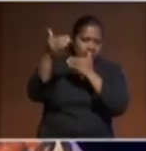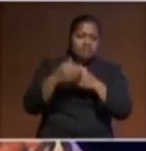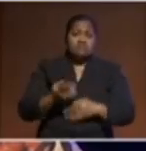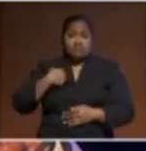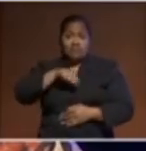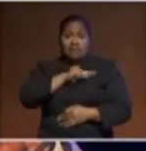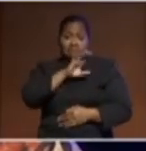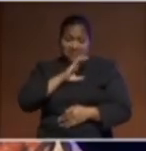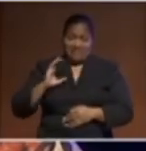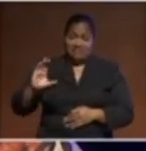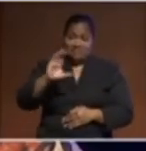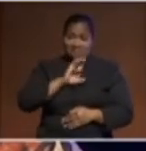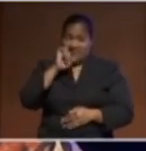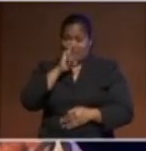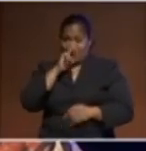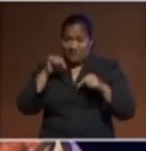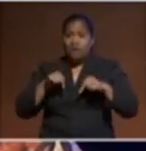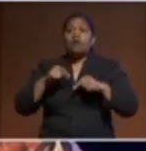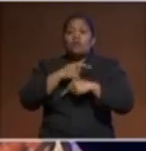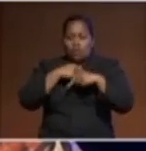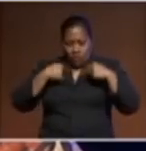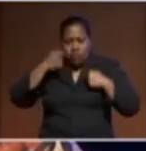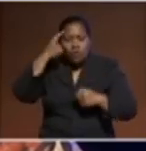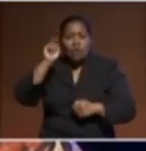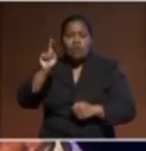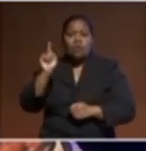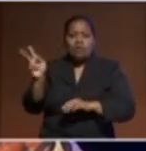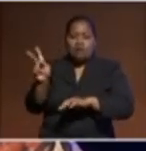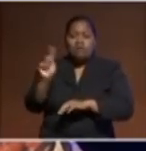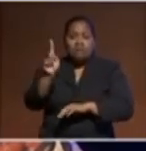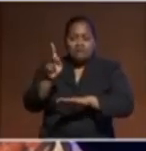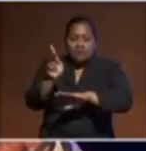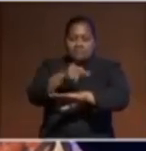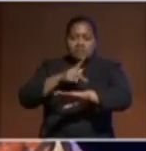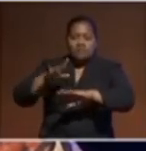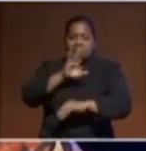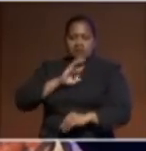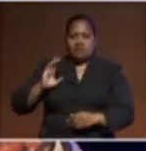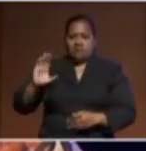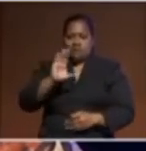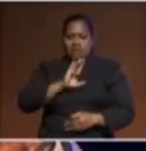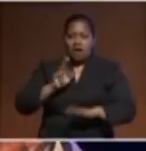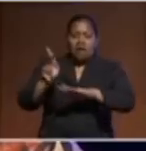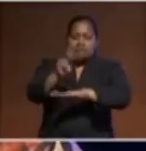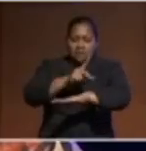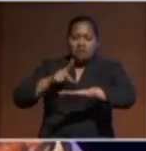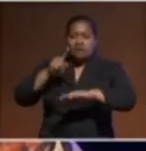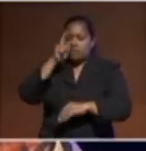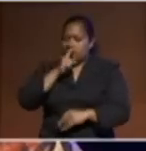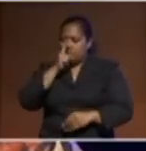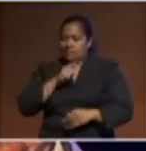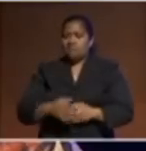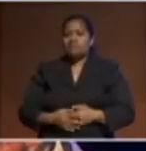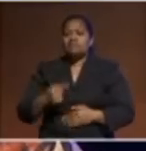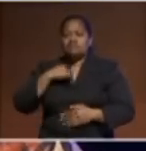also called to be Pacific citizens. And I am confident that if strong leadership sets the